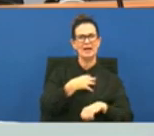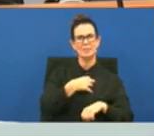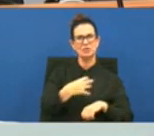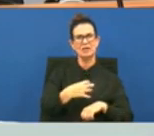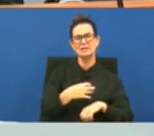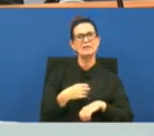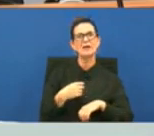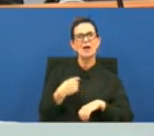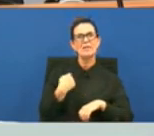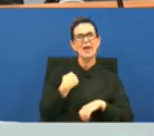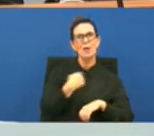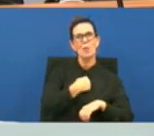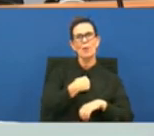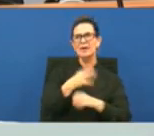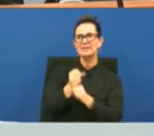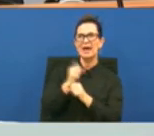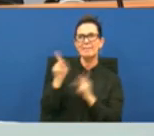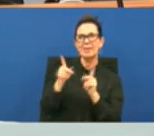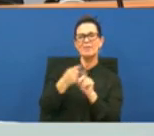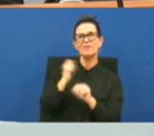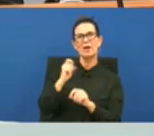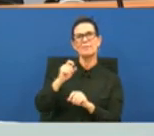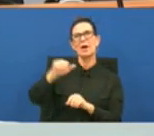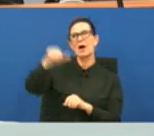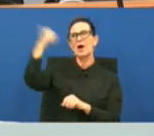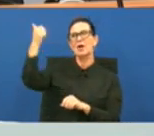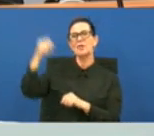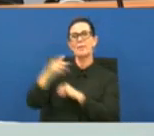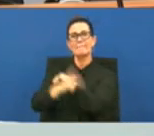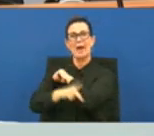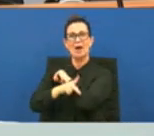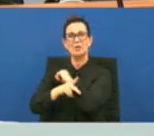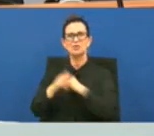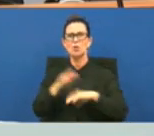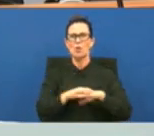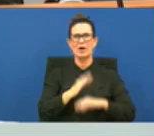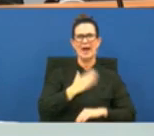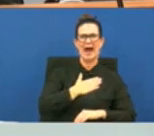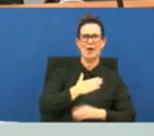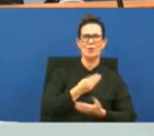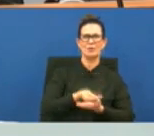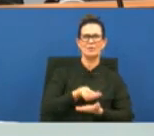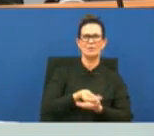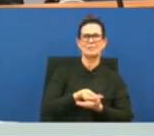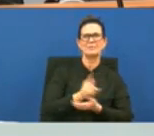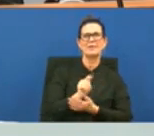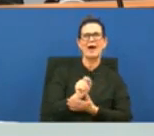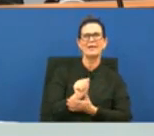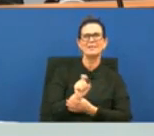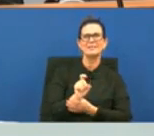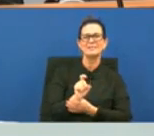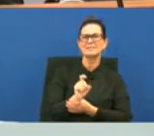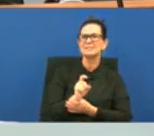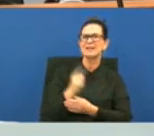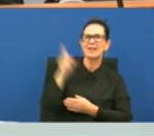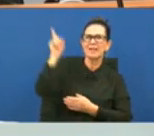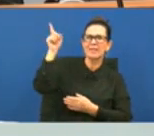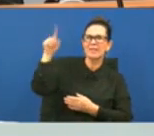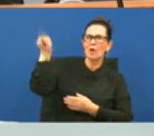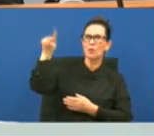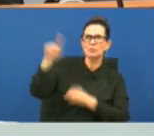that we were going to be taking people from other parishes on our dollar so you know when you would